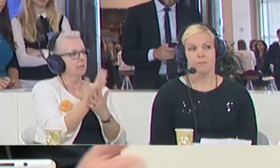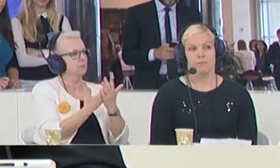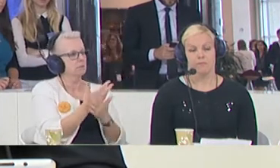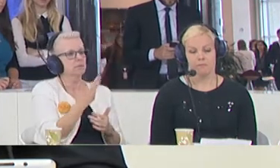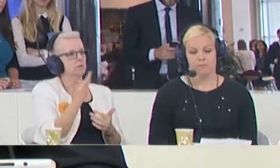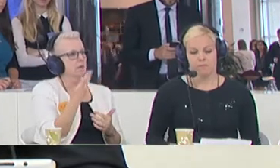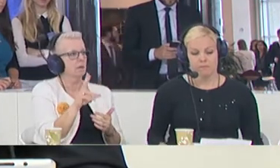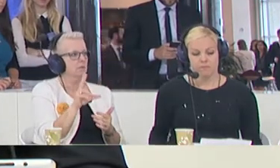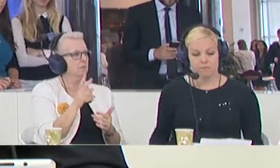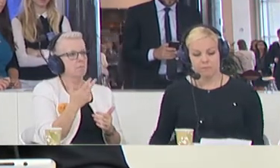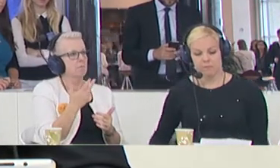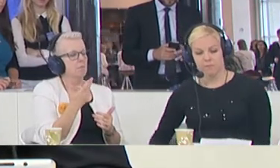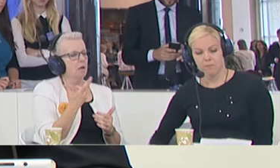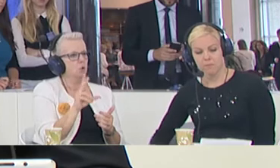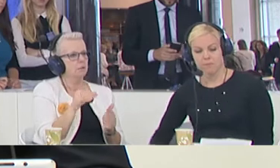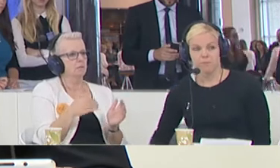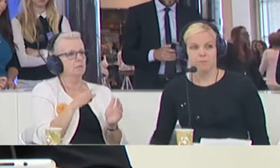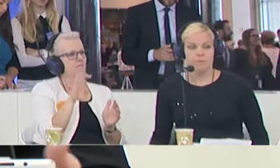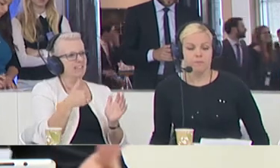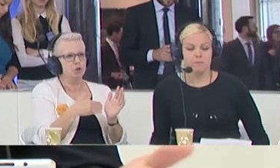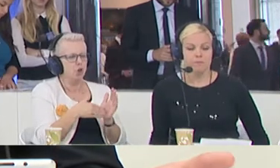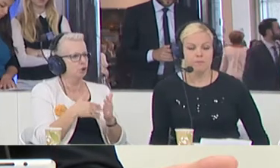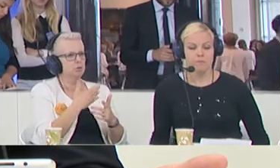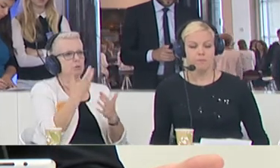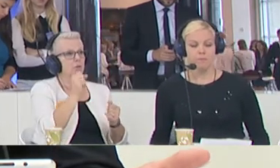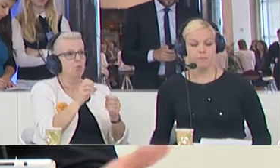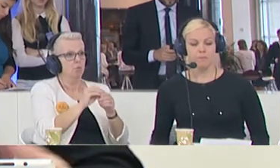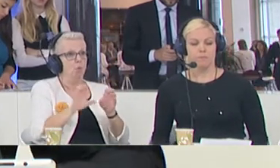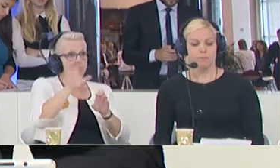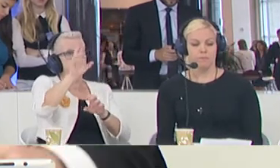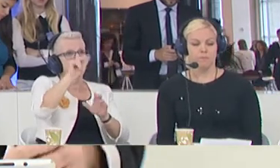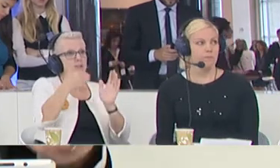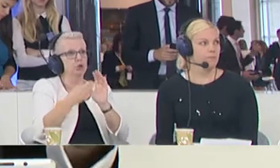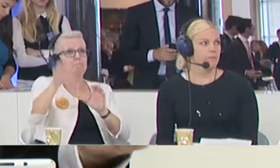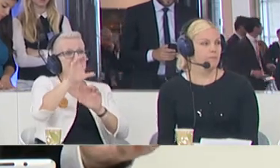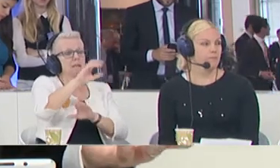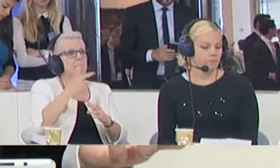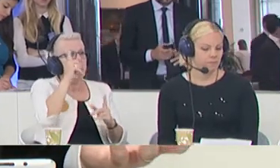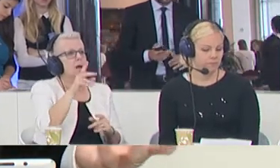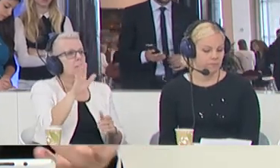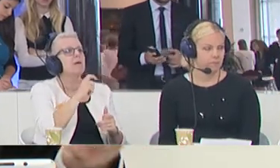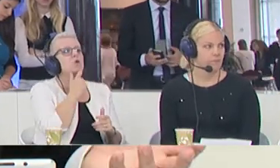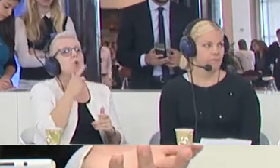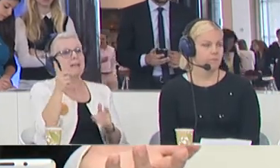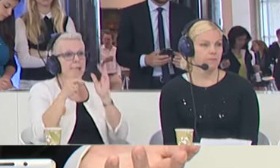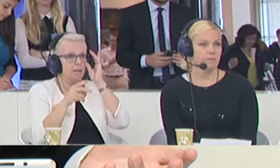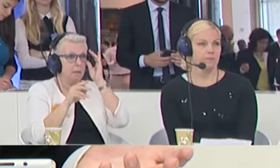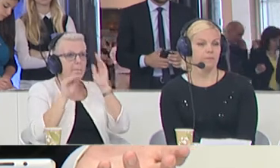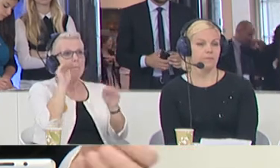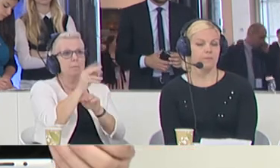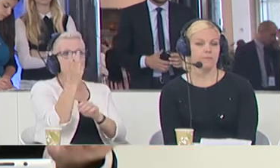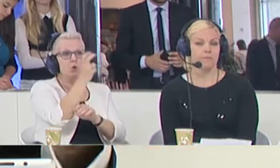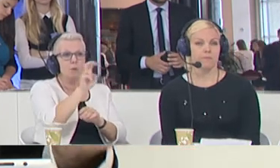20,000, 40,000, you can add 20 more if you want to because they're going to come. But in the UK, for example, there are more than 200